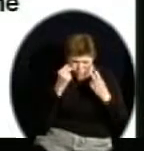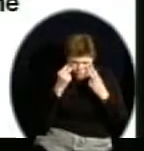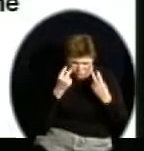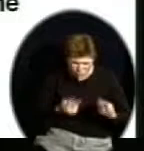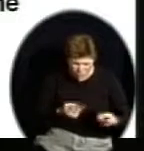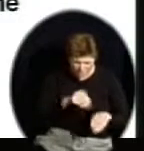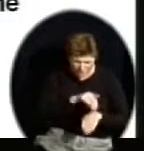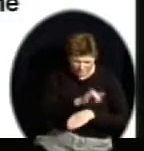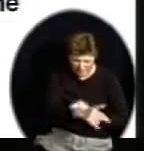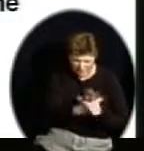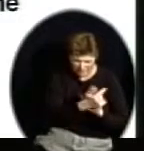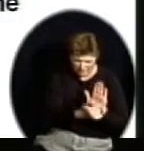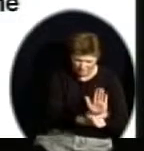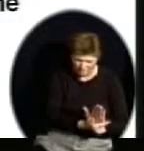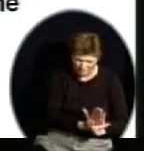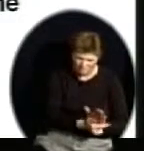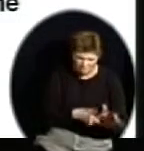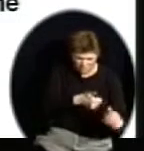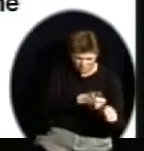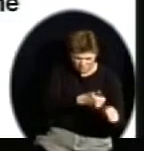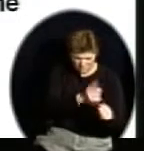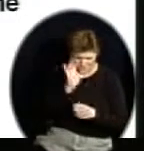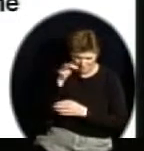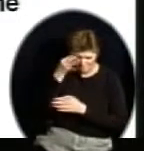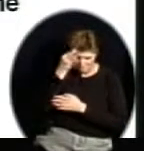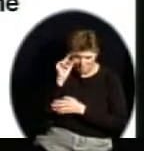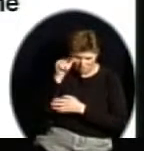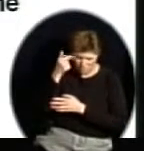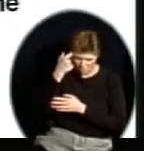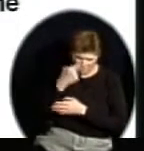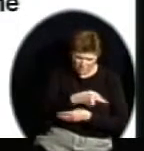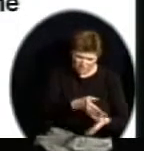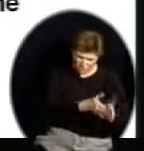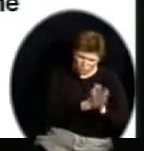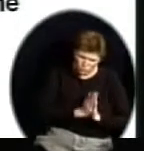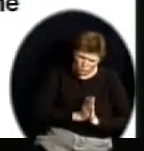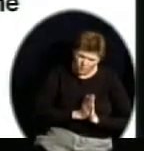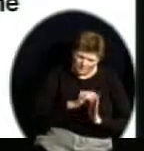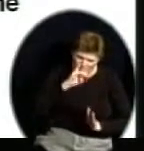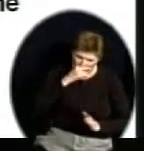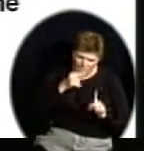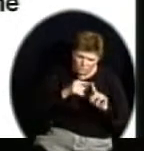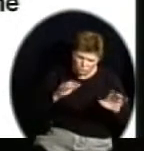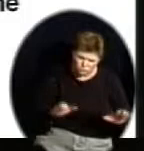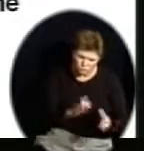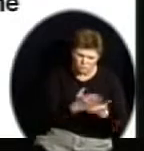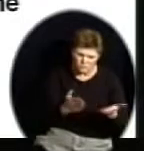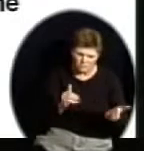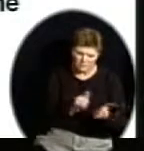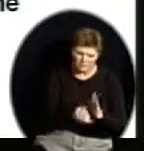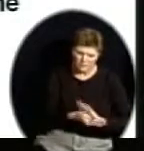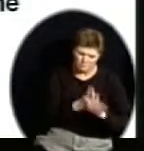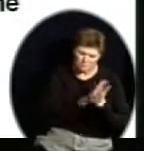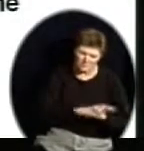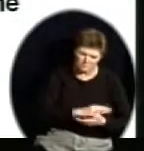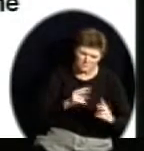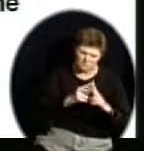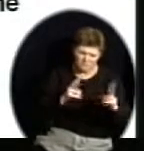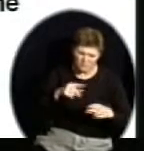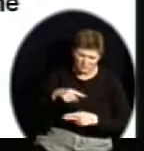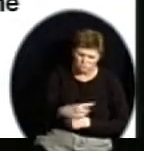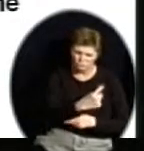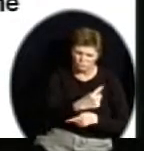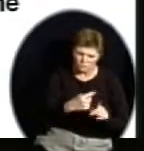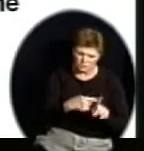Department, as a federal government, that we are asking students to do something that is insulting for some students, totally impossible for